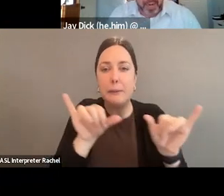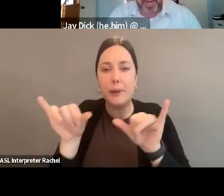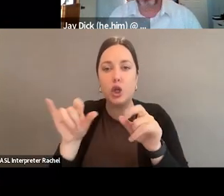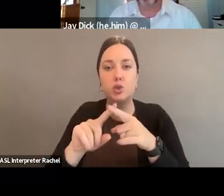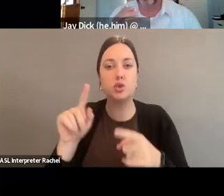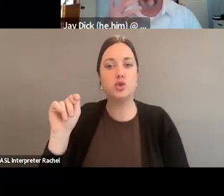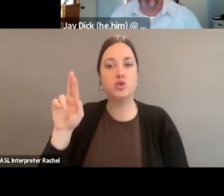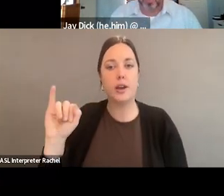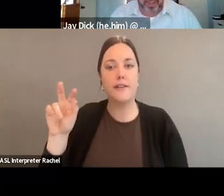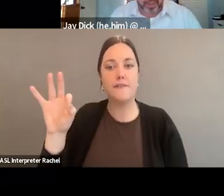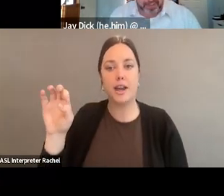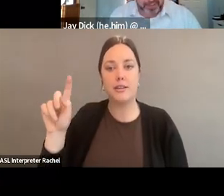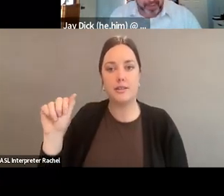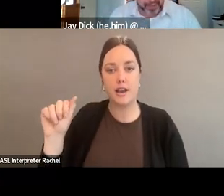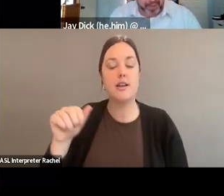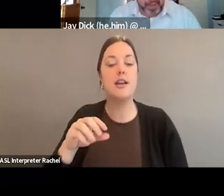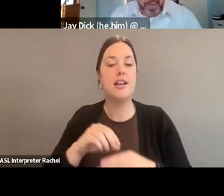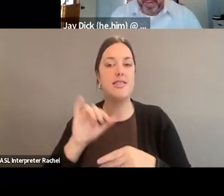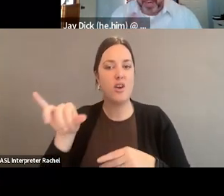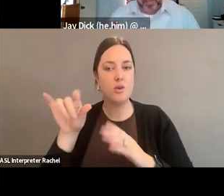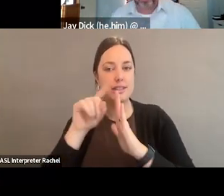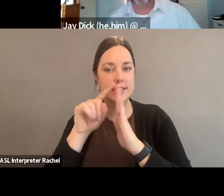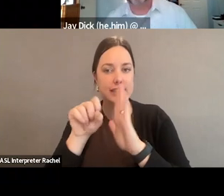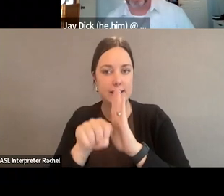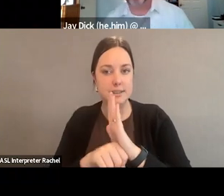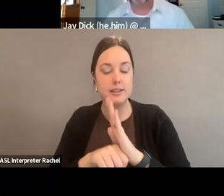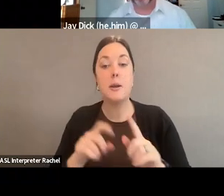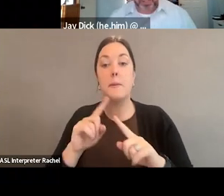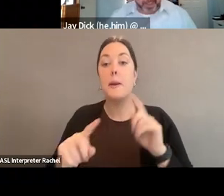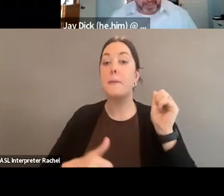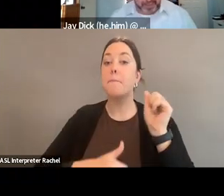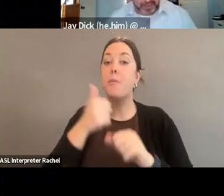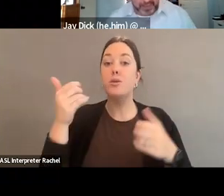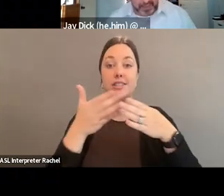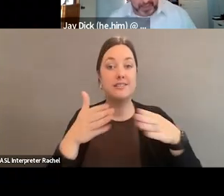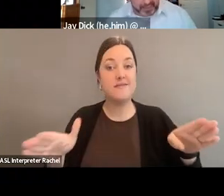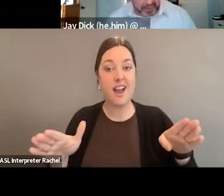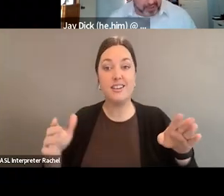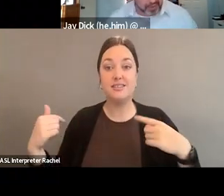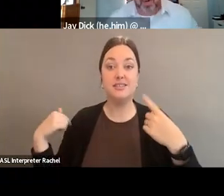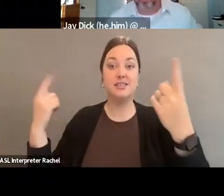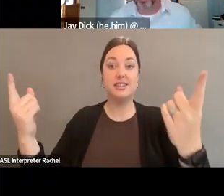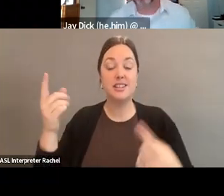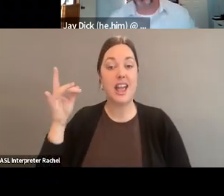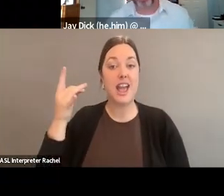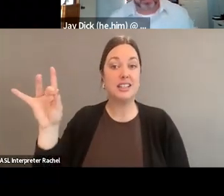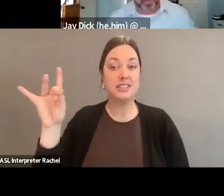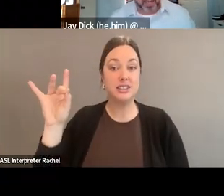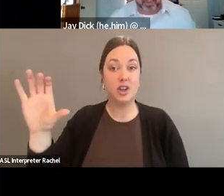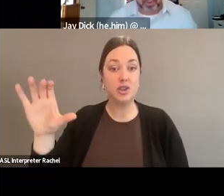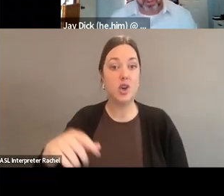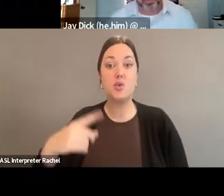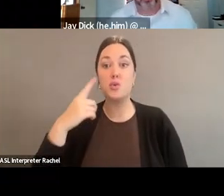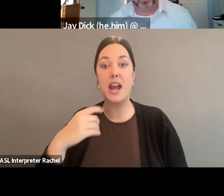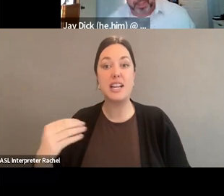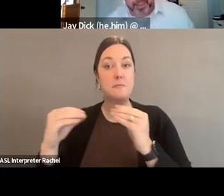states. And you see more and more of this happening there. Again, the most divided the nation's been since the 1800s. Red is redder,